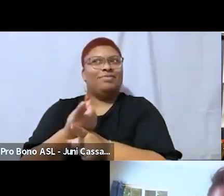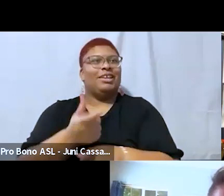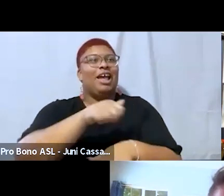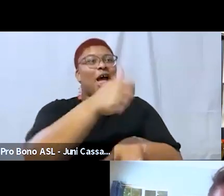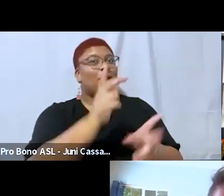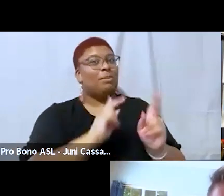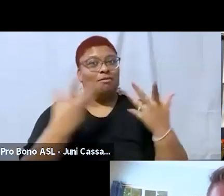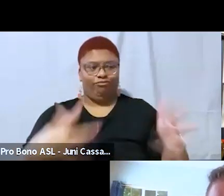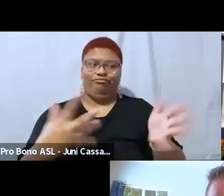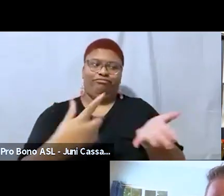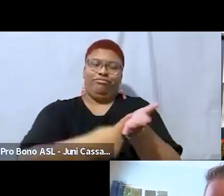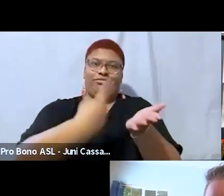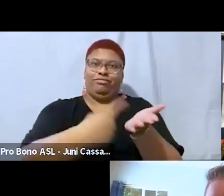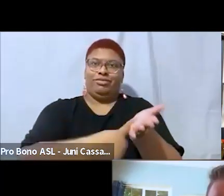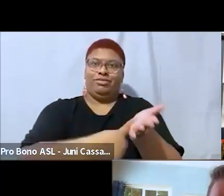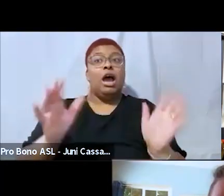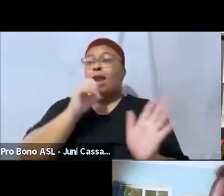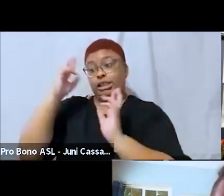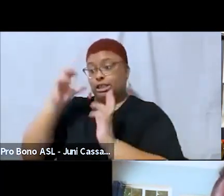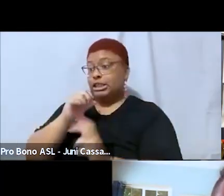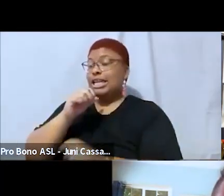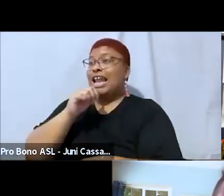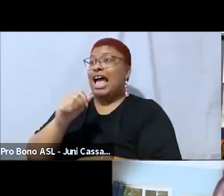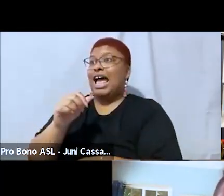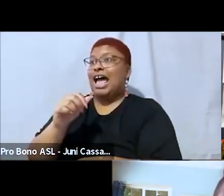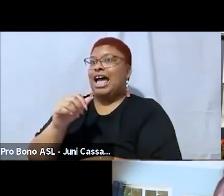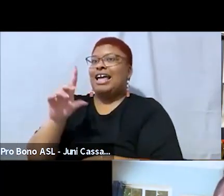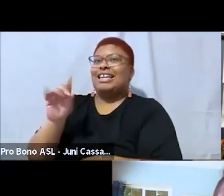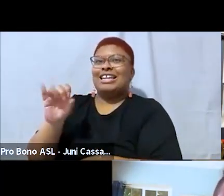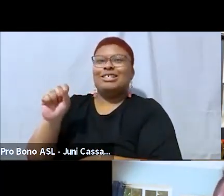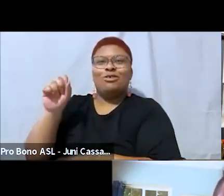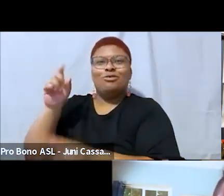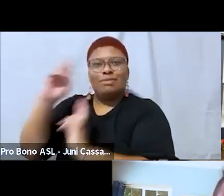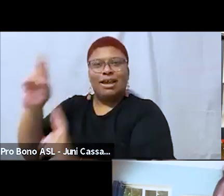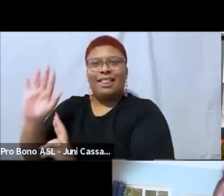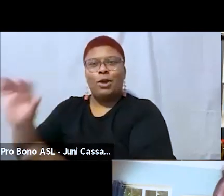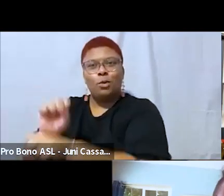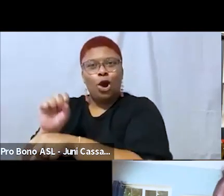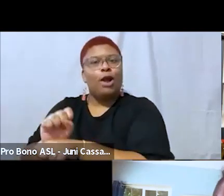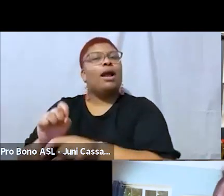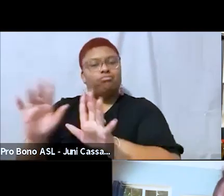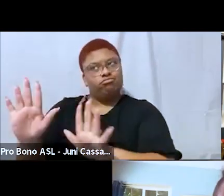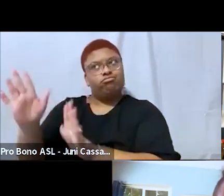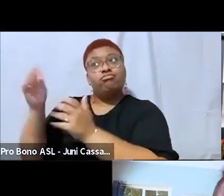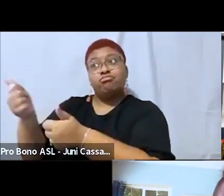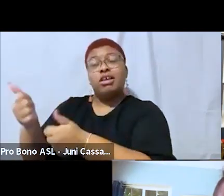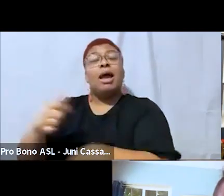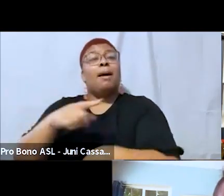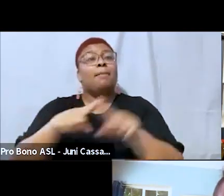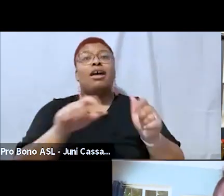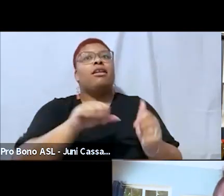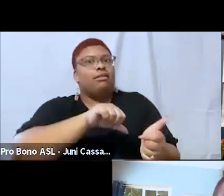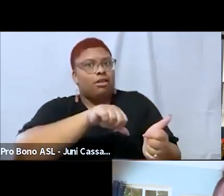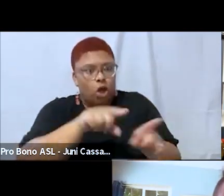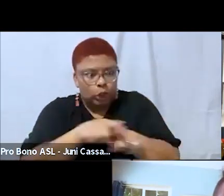talking about no disrespect to their work like all respect to their work and also uh there are some other folks talking about this and who have